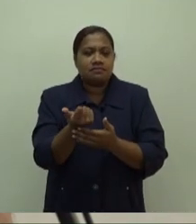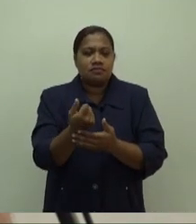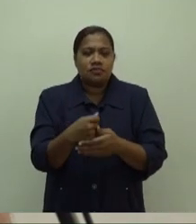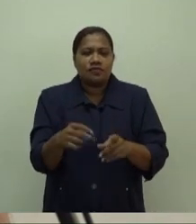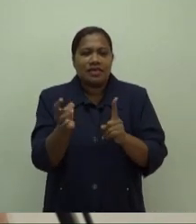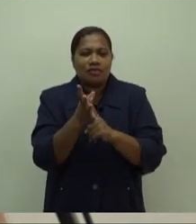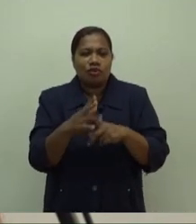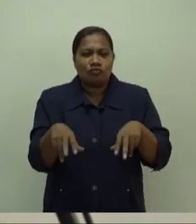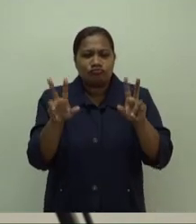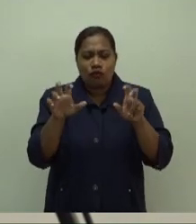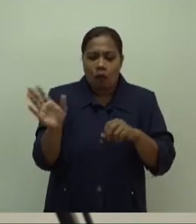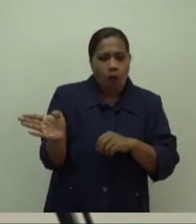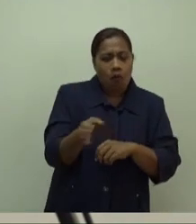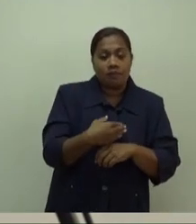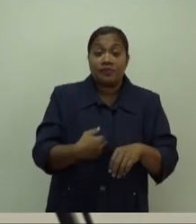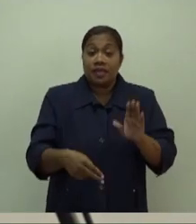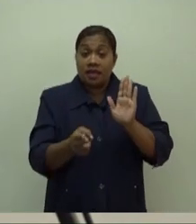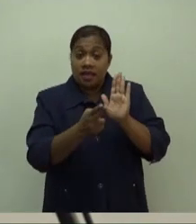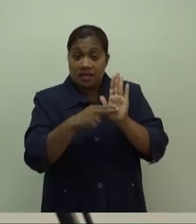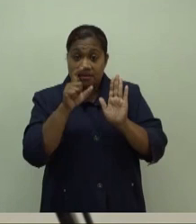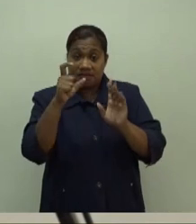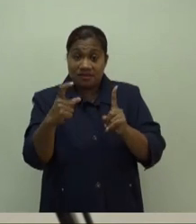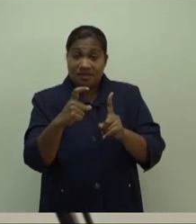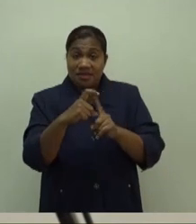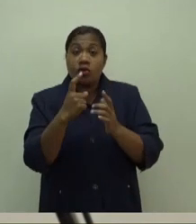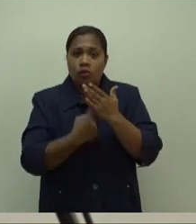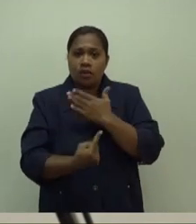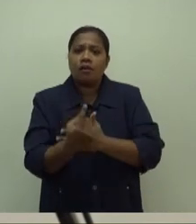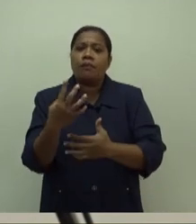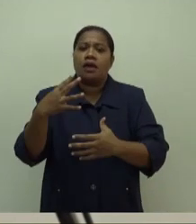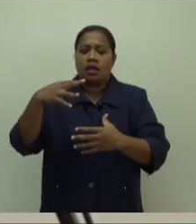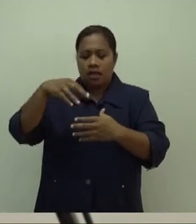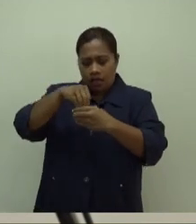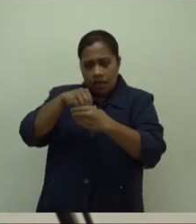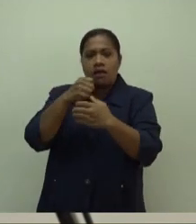The NCD burden has built up in our society over the course of many decades.